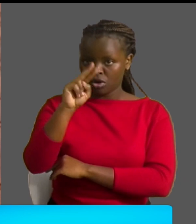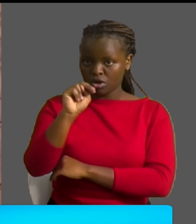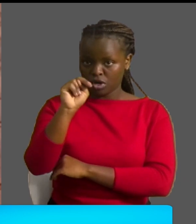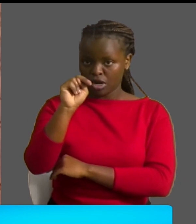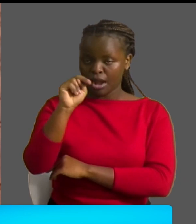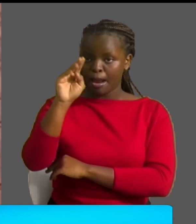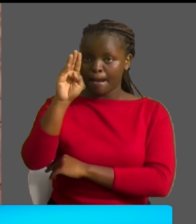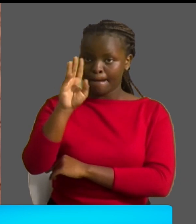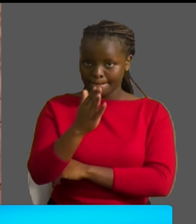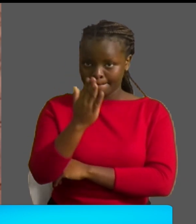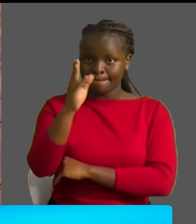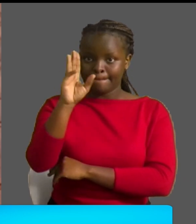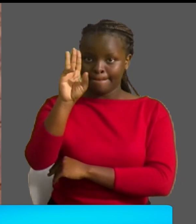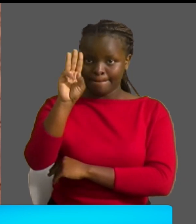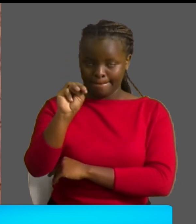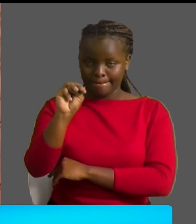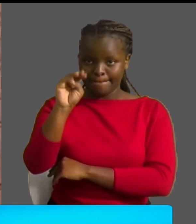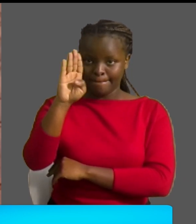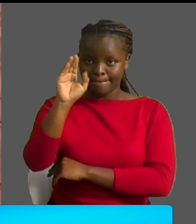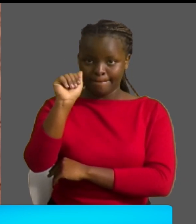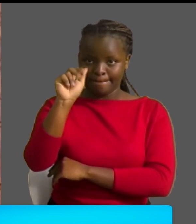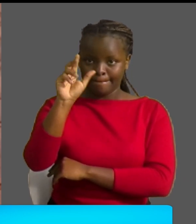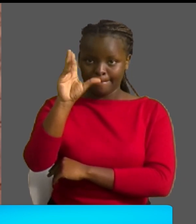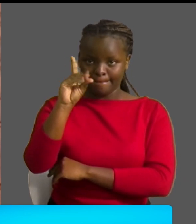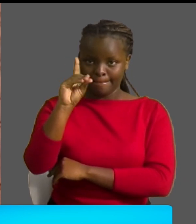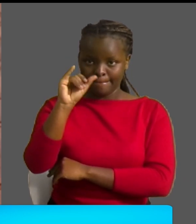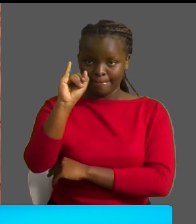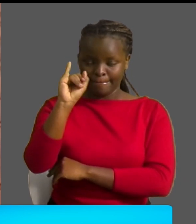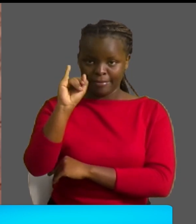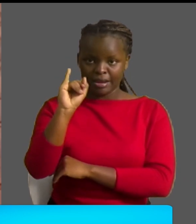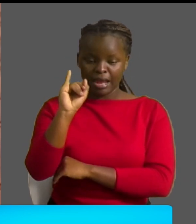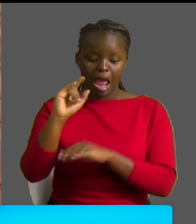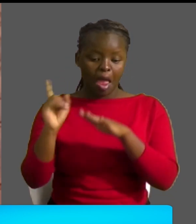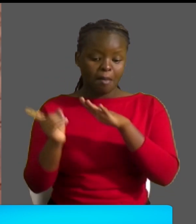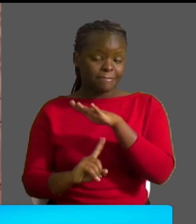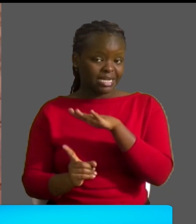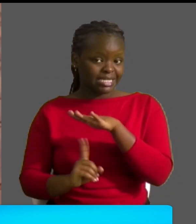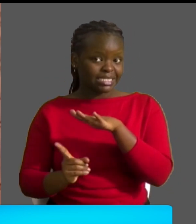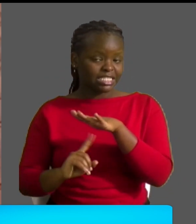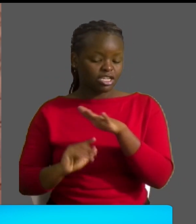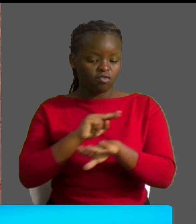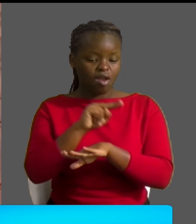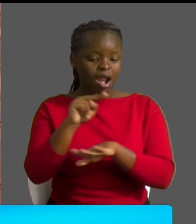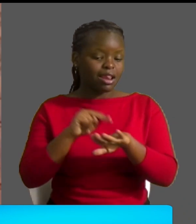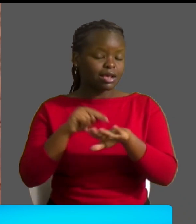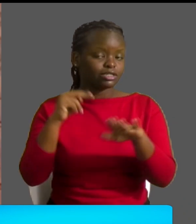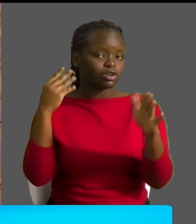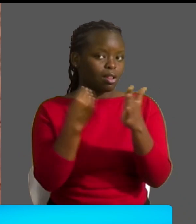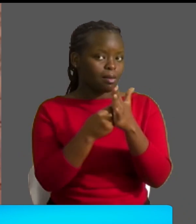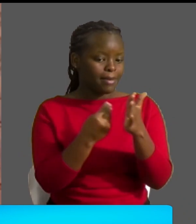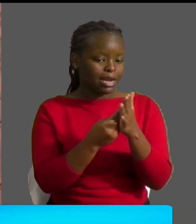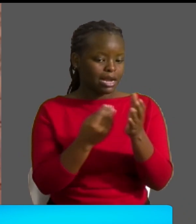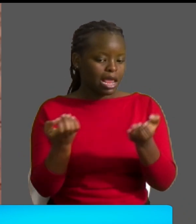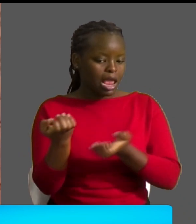to the Ministry of National Treasury and Economic Planning.